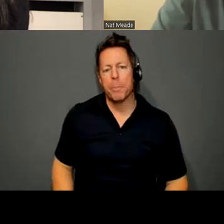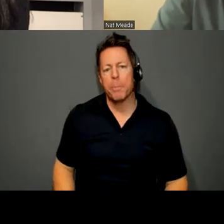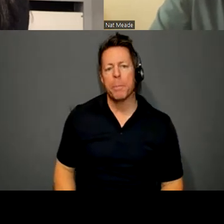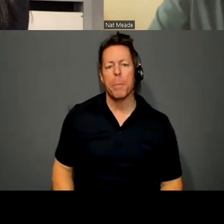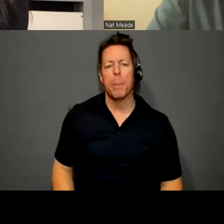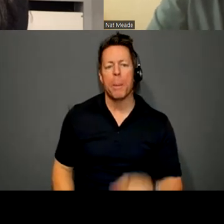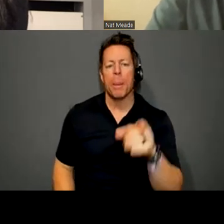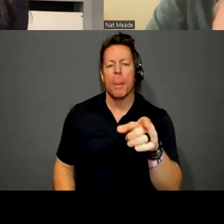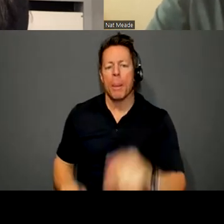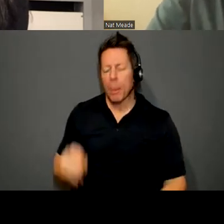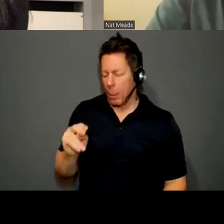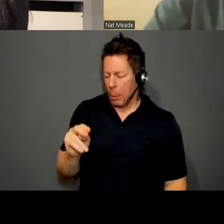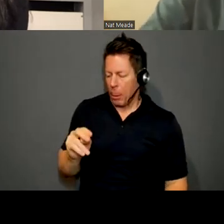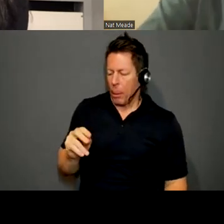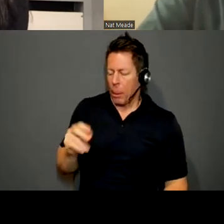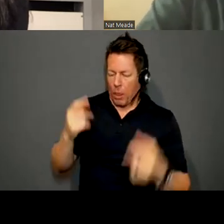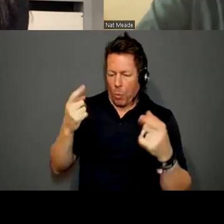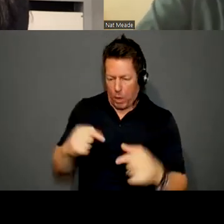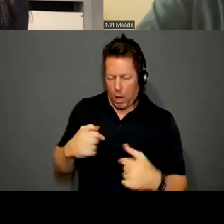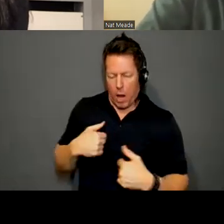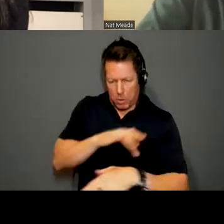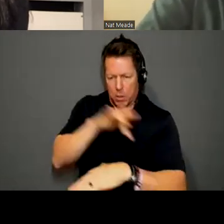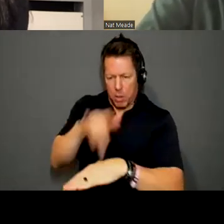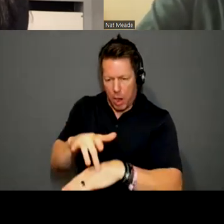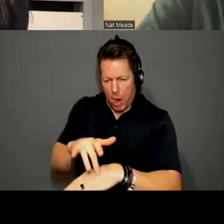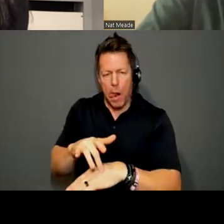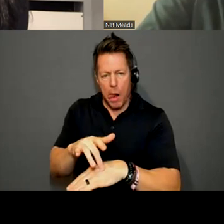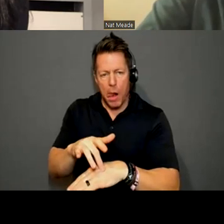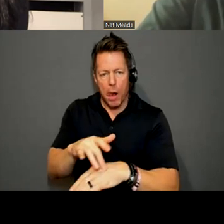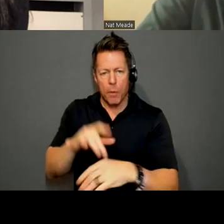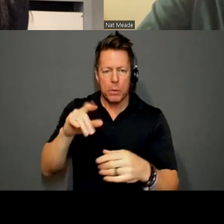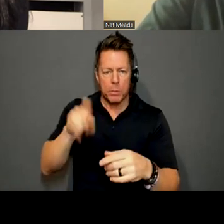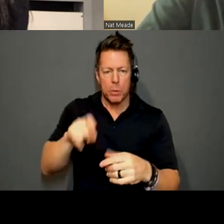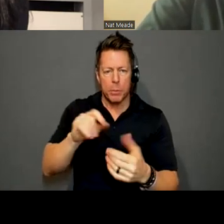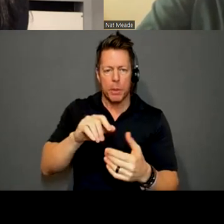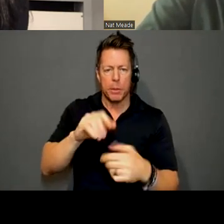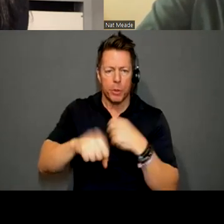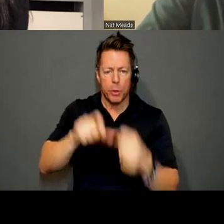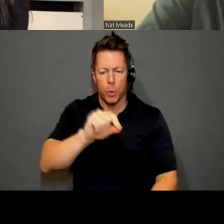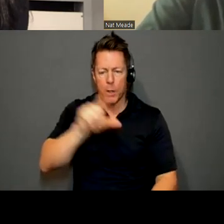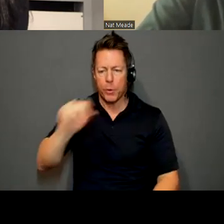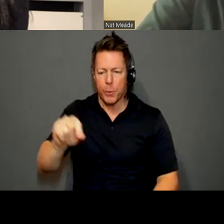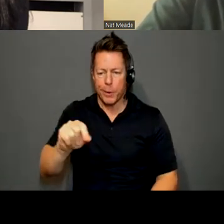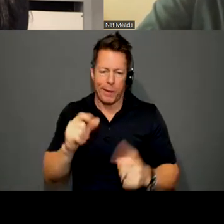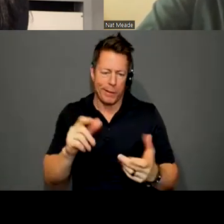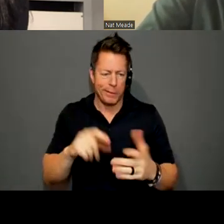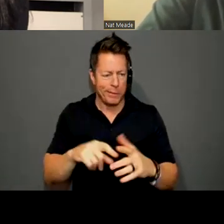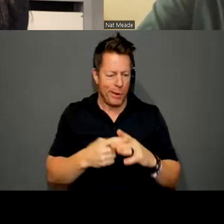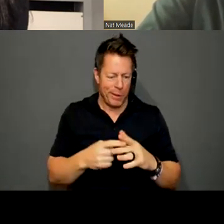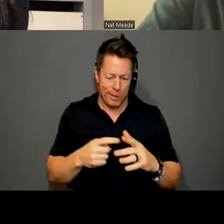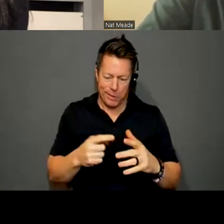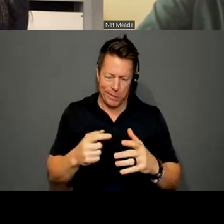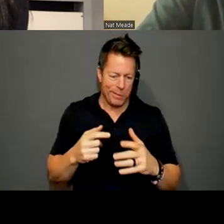Well, when I was there, we were kind of coming. It was, they had canceled. It was supposed to be in 2020. So, it was kind of coming out of, like, heavy